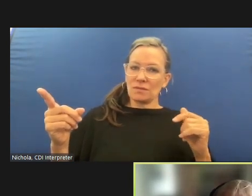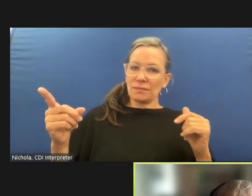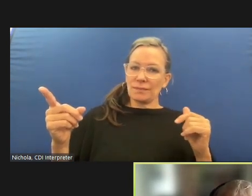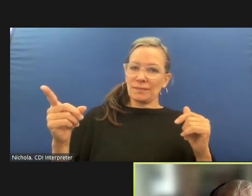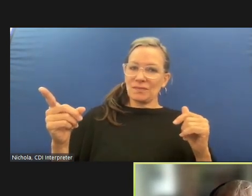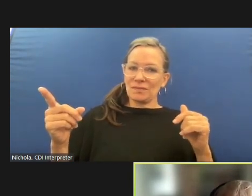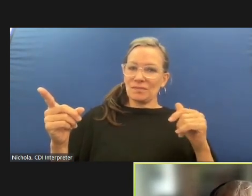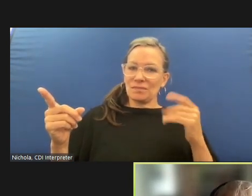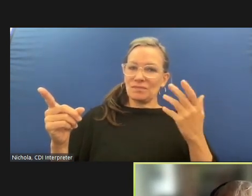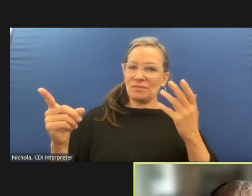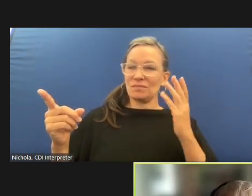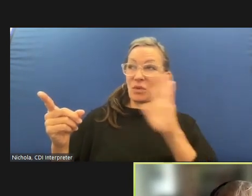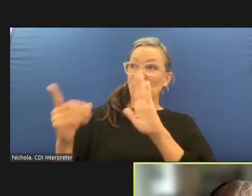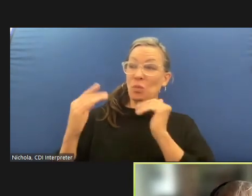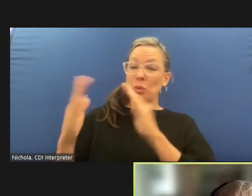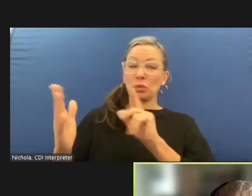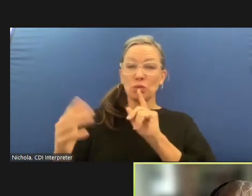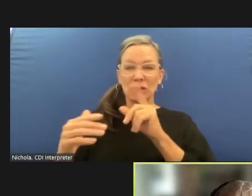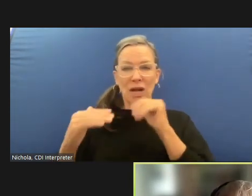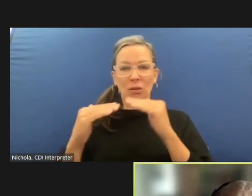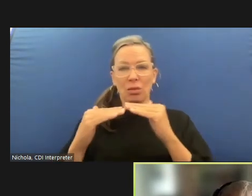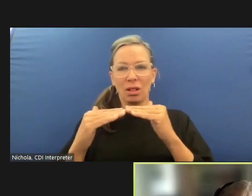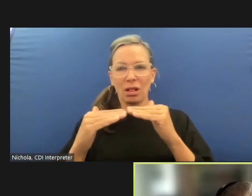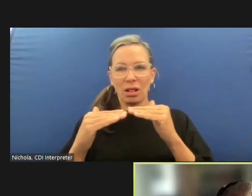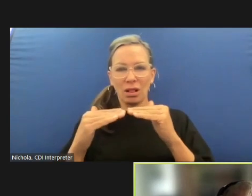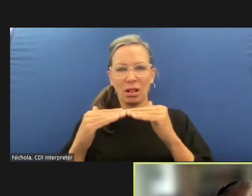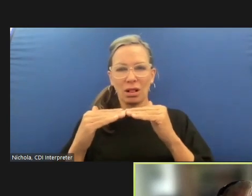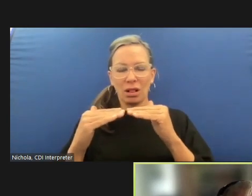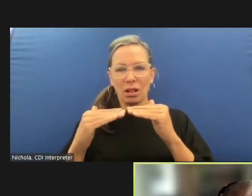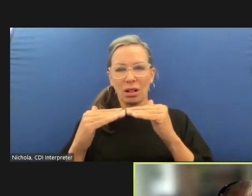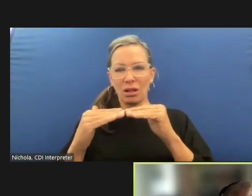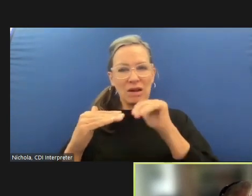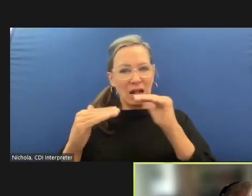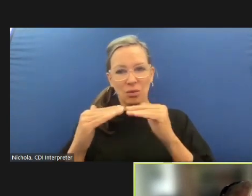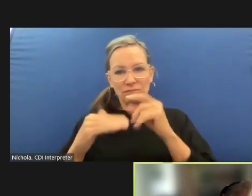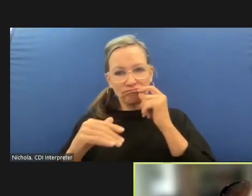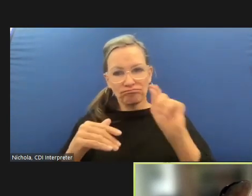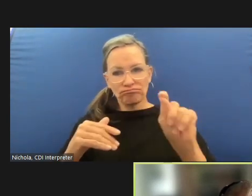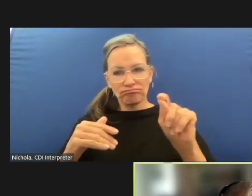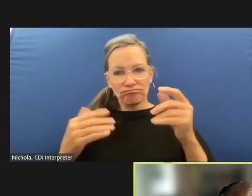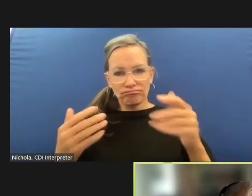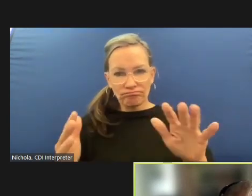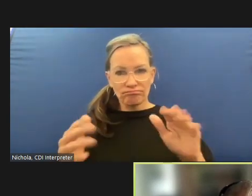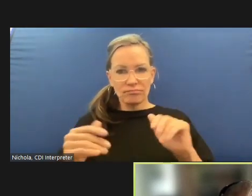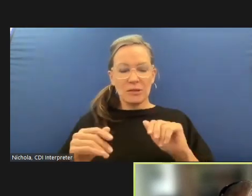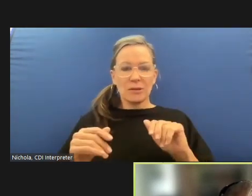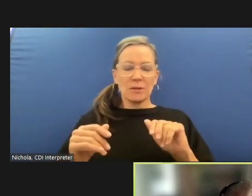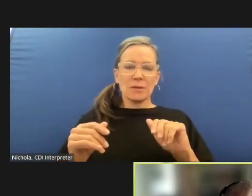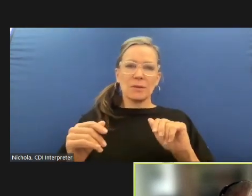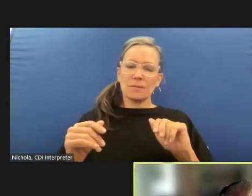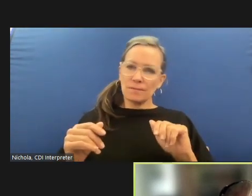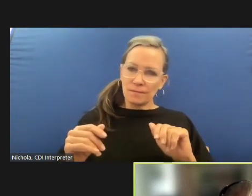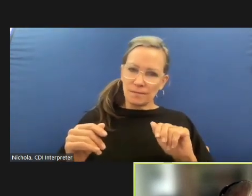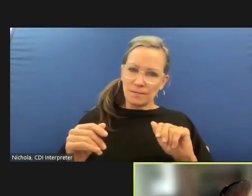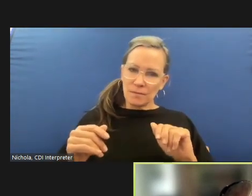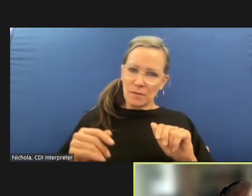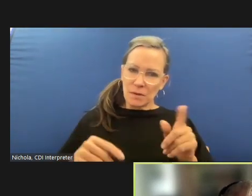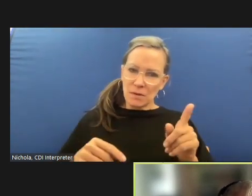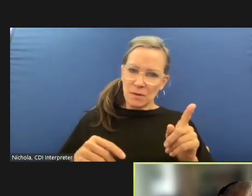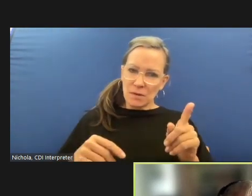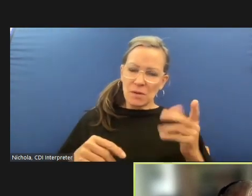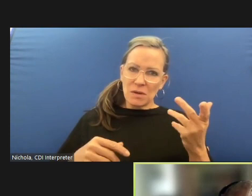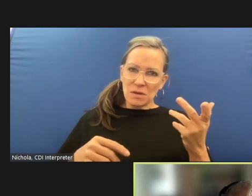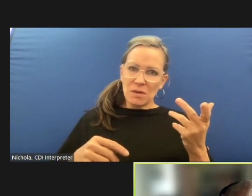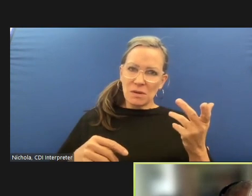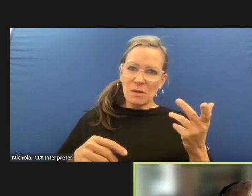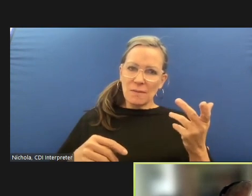um and for example there's a very severe uh event